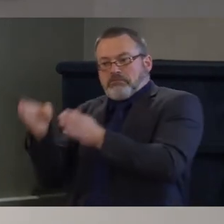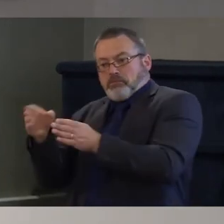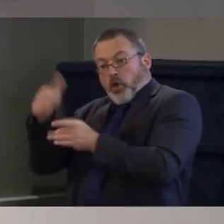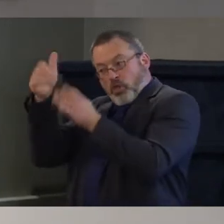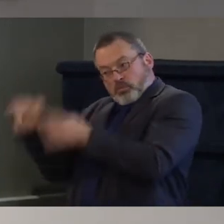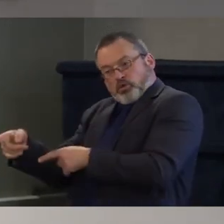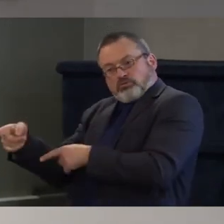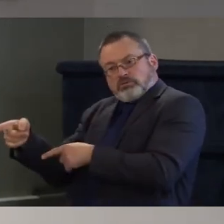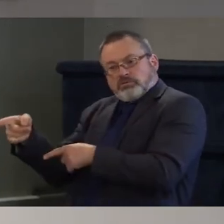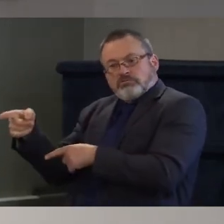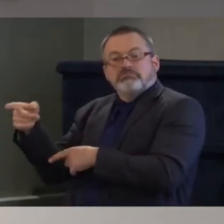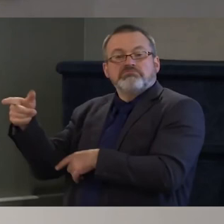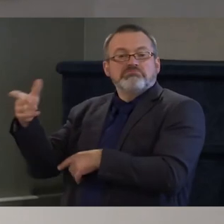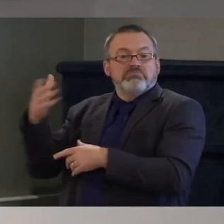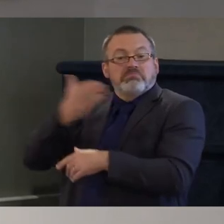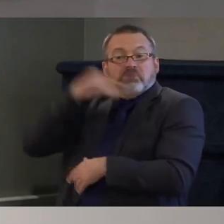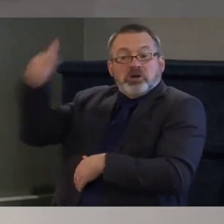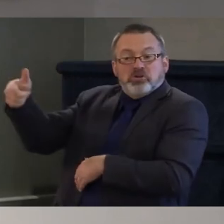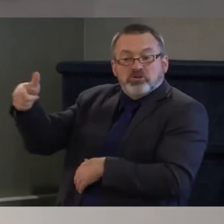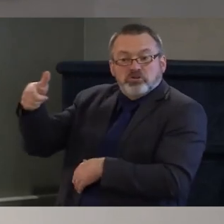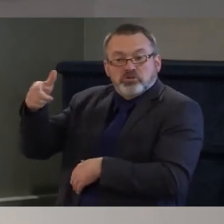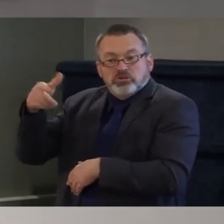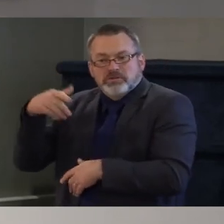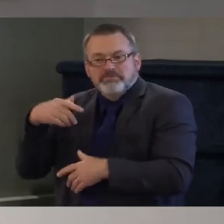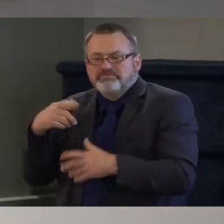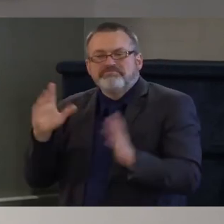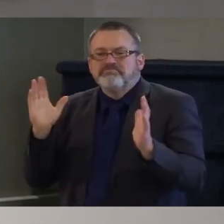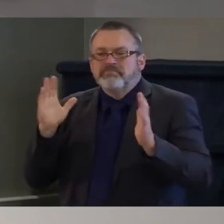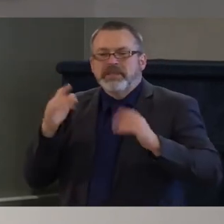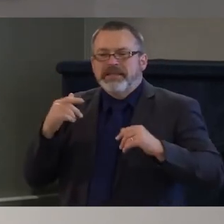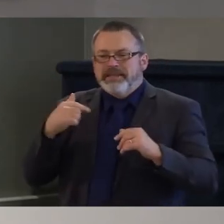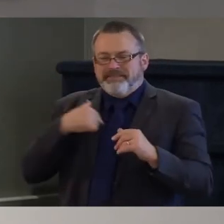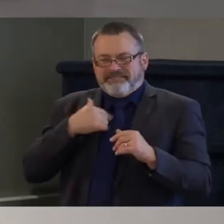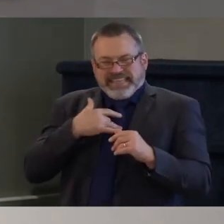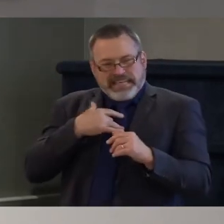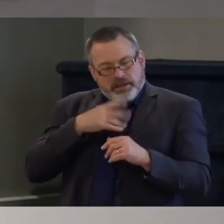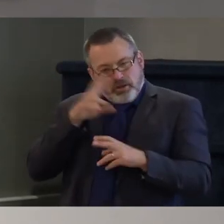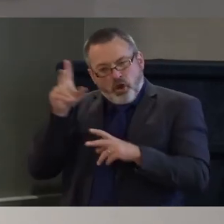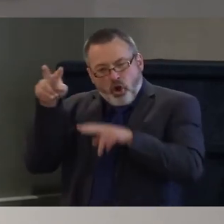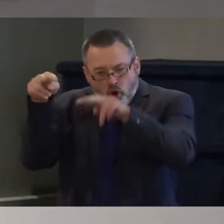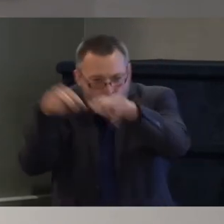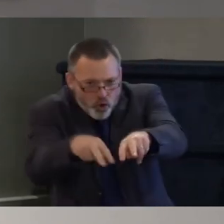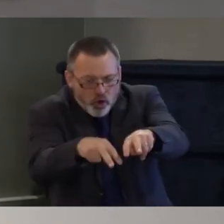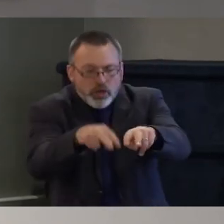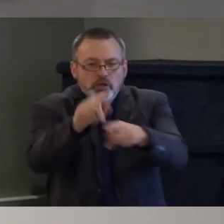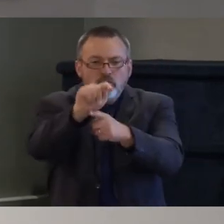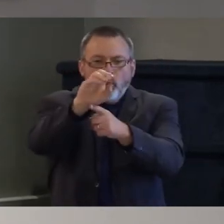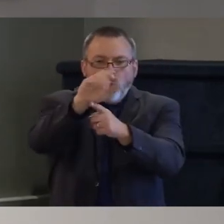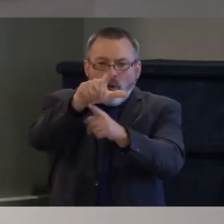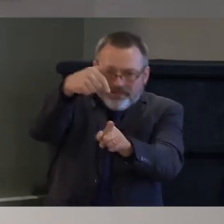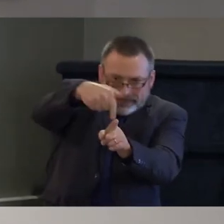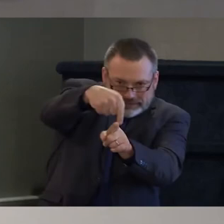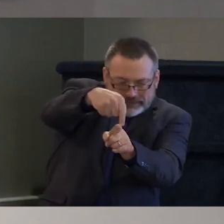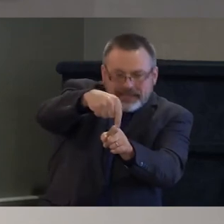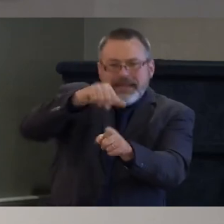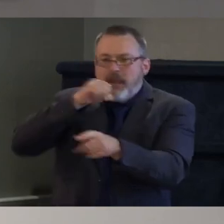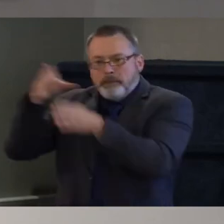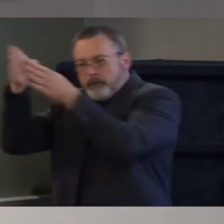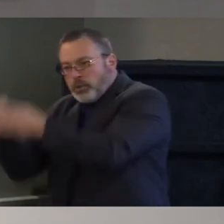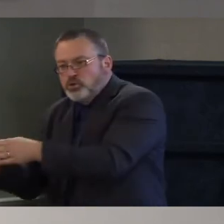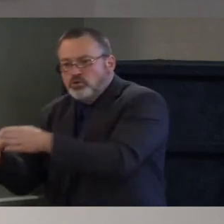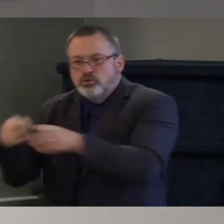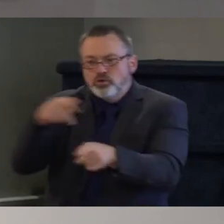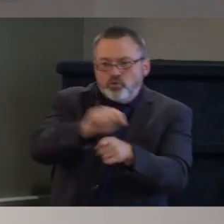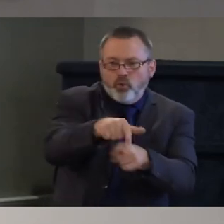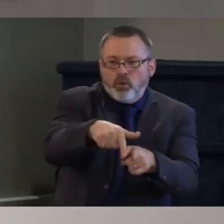agenda or that party agenda but are we going to fix the tool itself if we don't think about that we are going to spend a lot of energy and not be very happy with the results